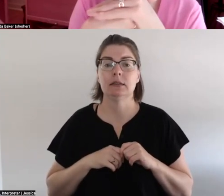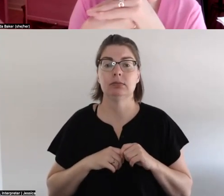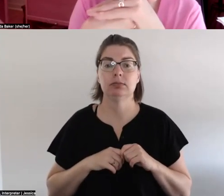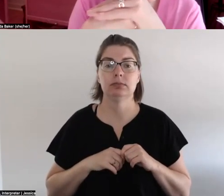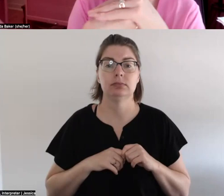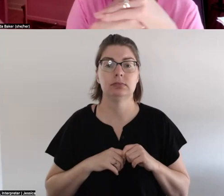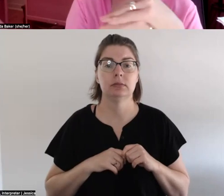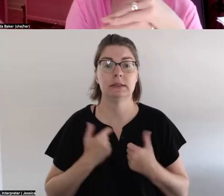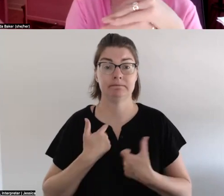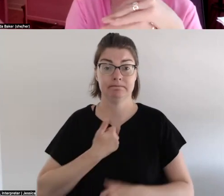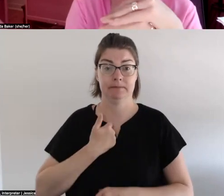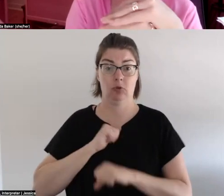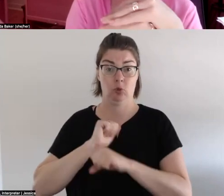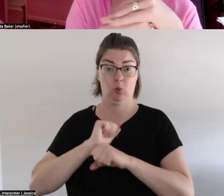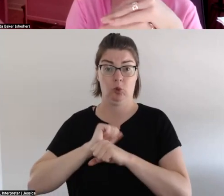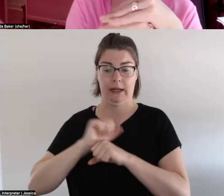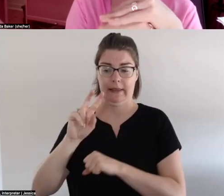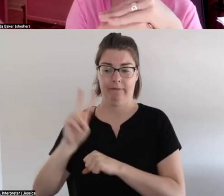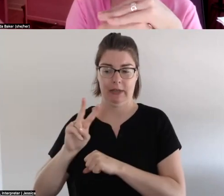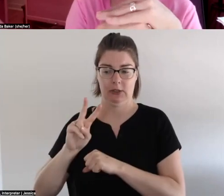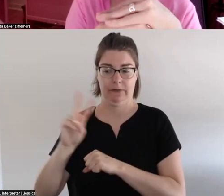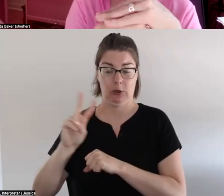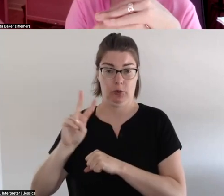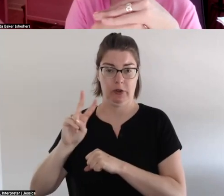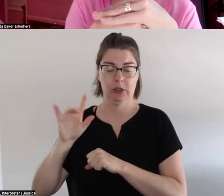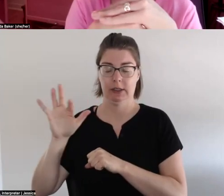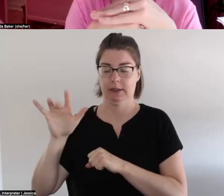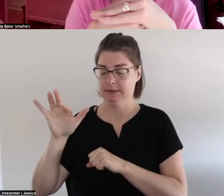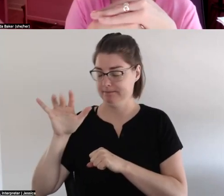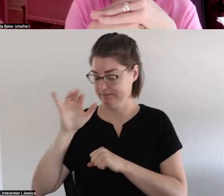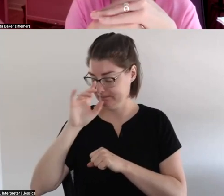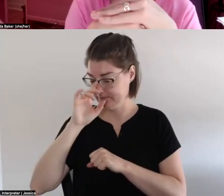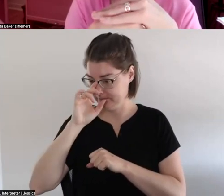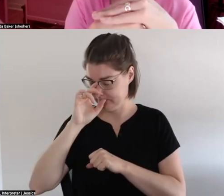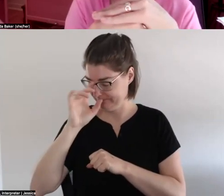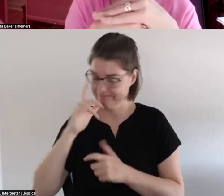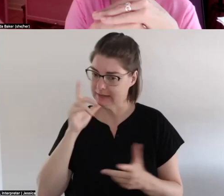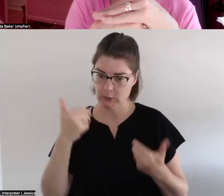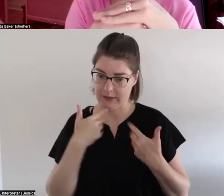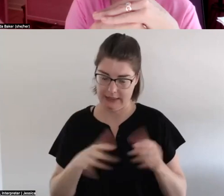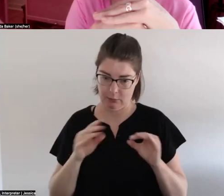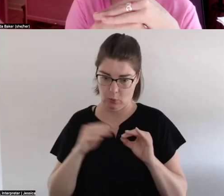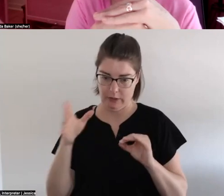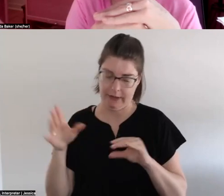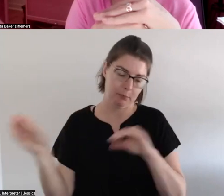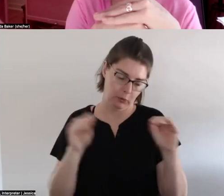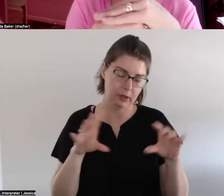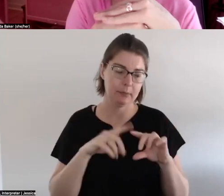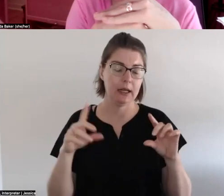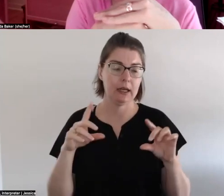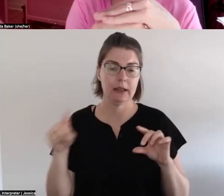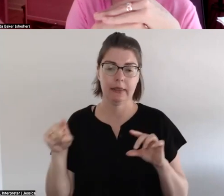i worked at the um vancouver um it it no longer um is where it was but the